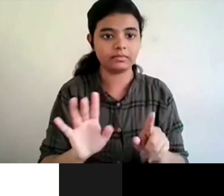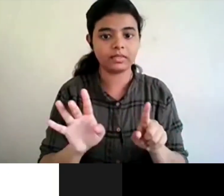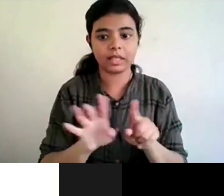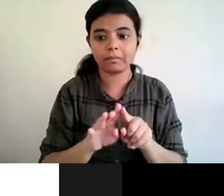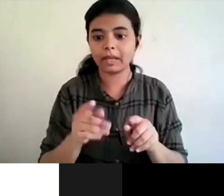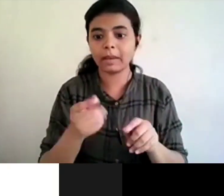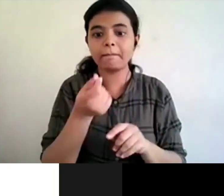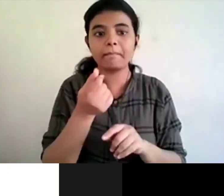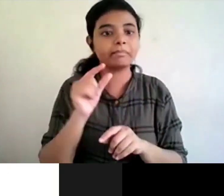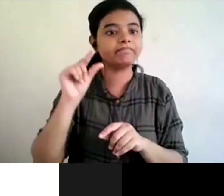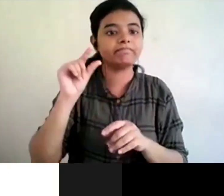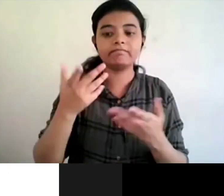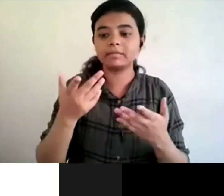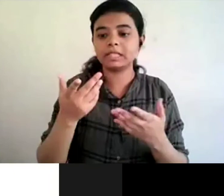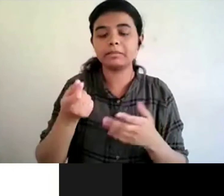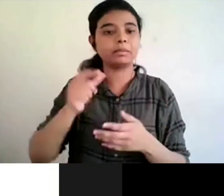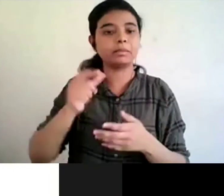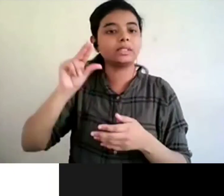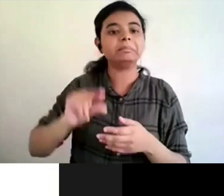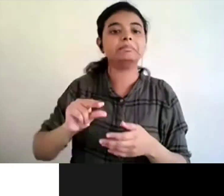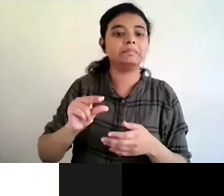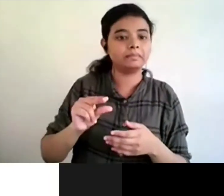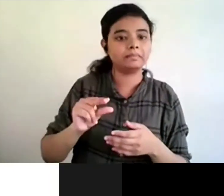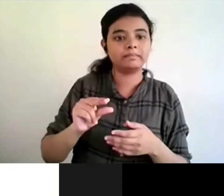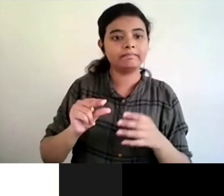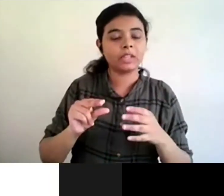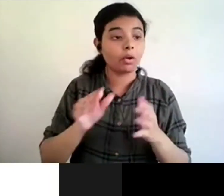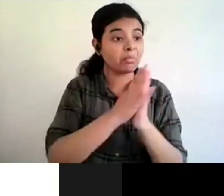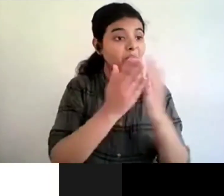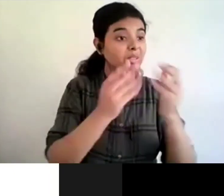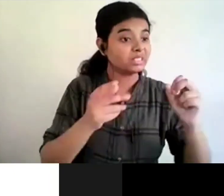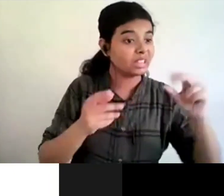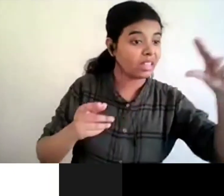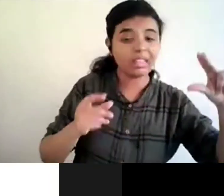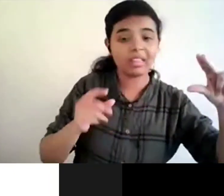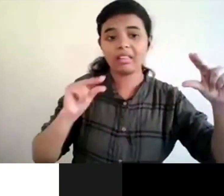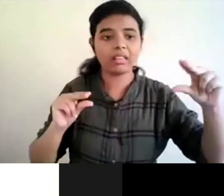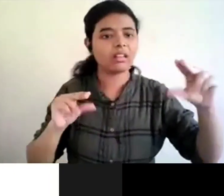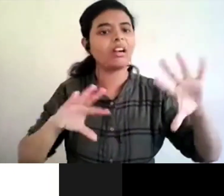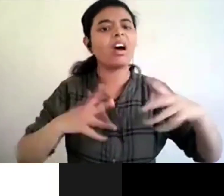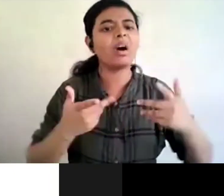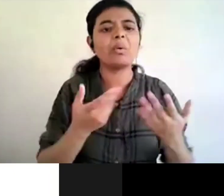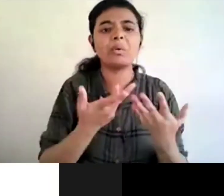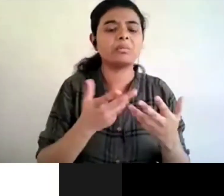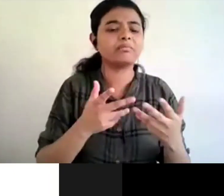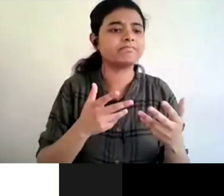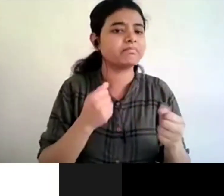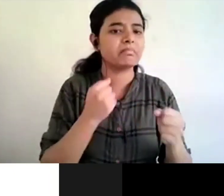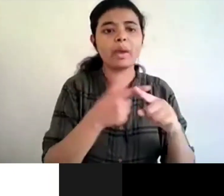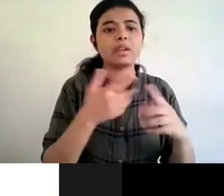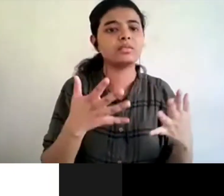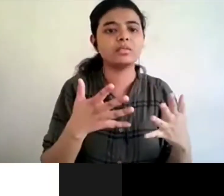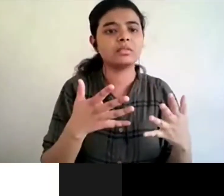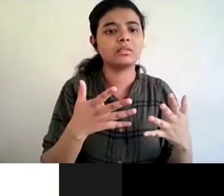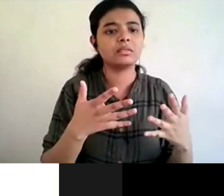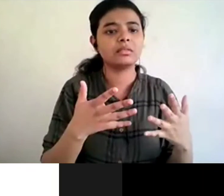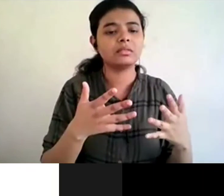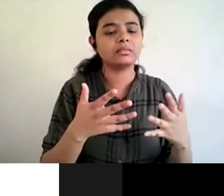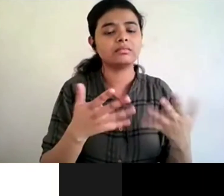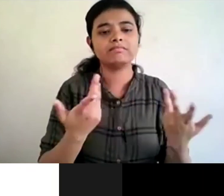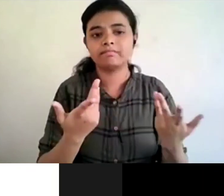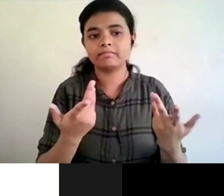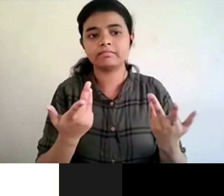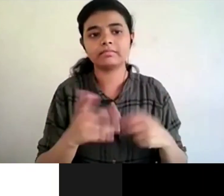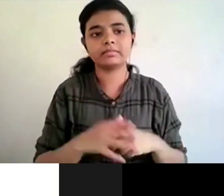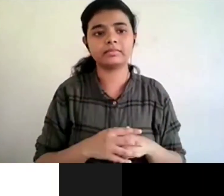right who cannot afford uh those uh books uh which is which is very costly which are very costly and all so